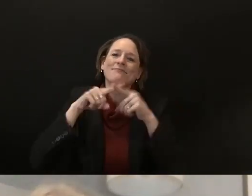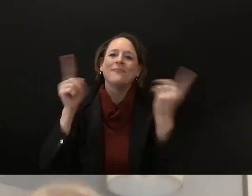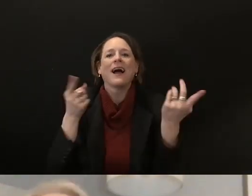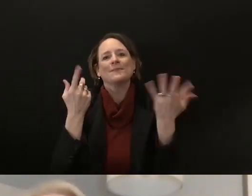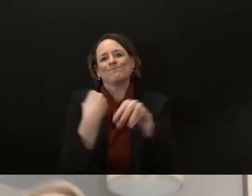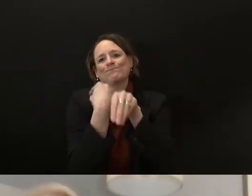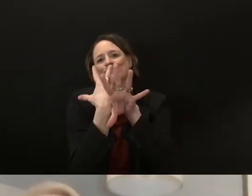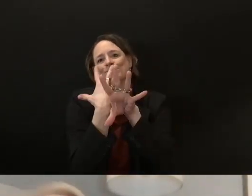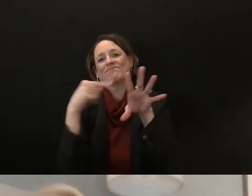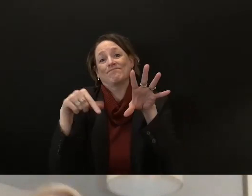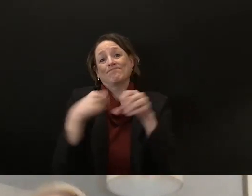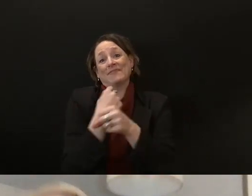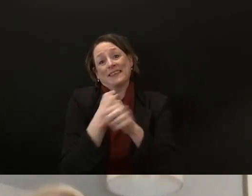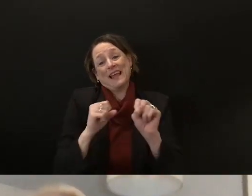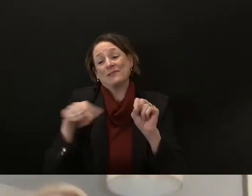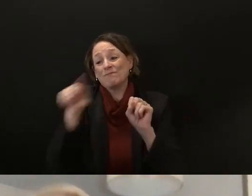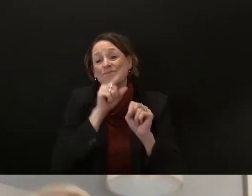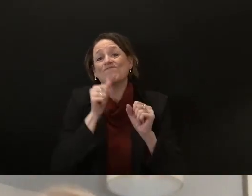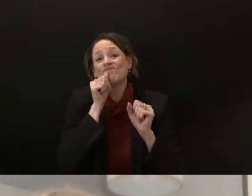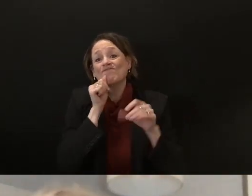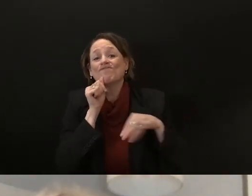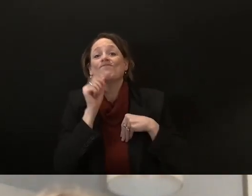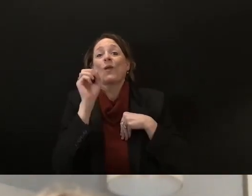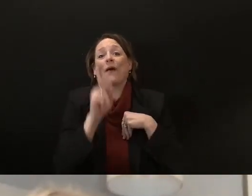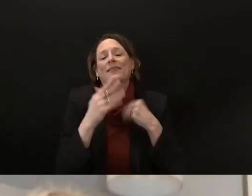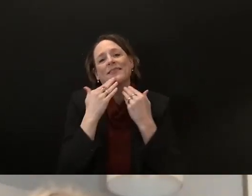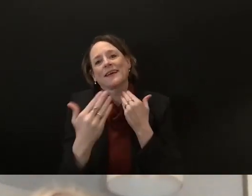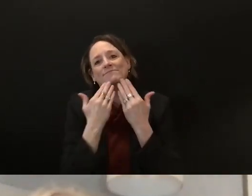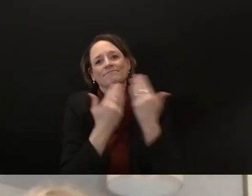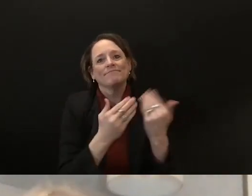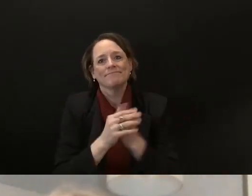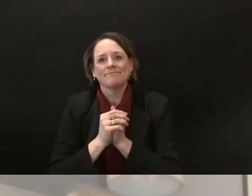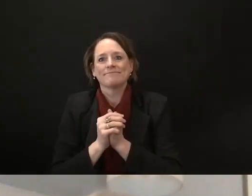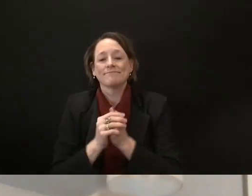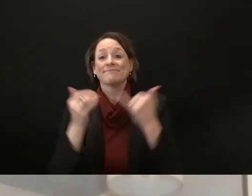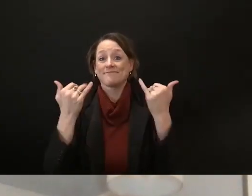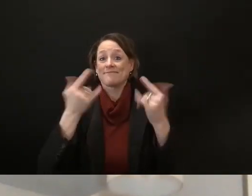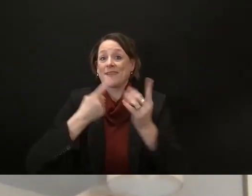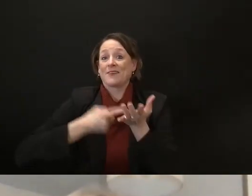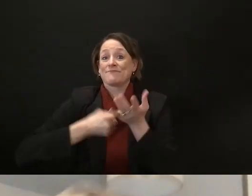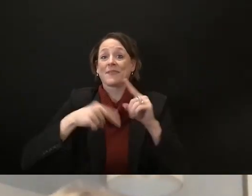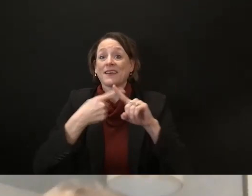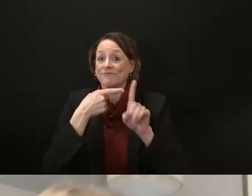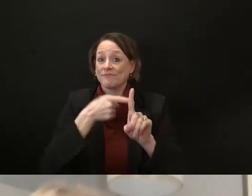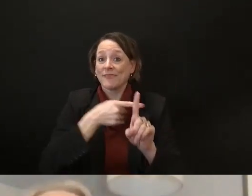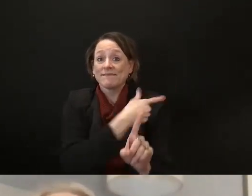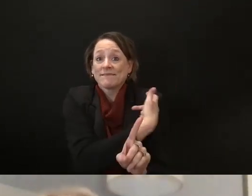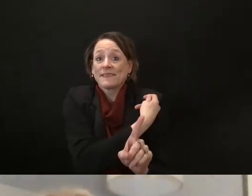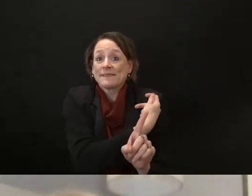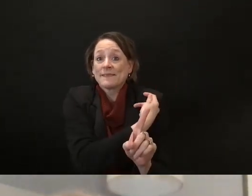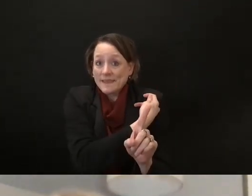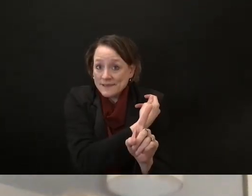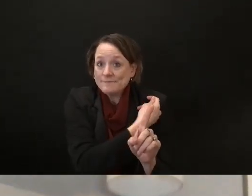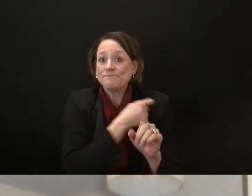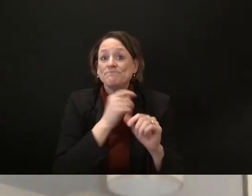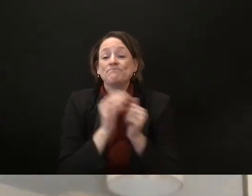we have now a competent administration um as far as logistics in the white house and so i uh am hopeful that you